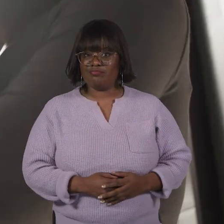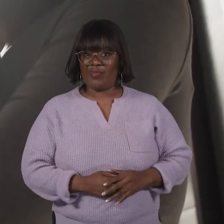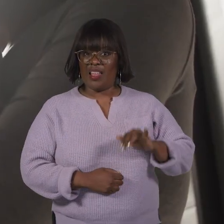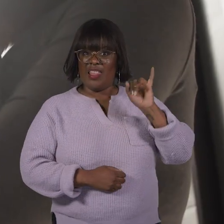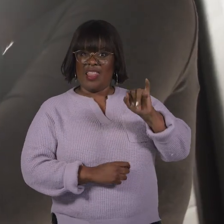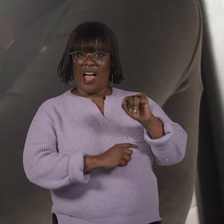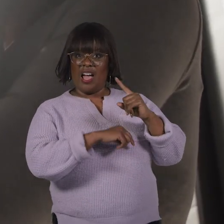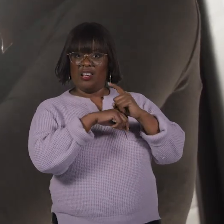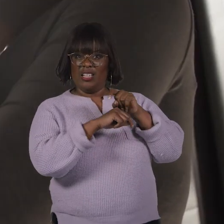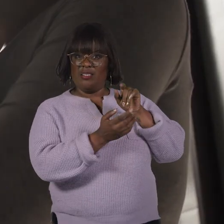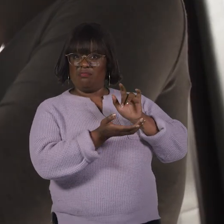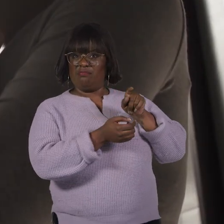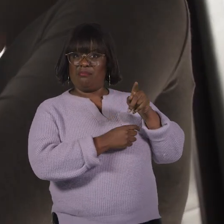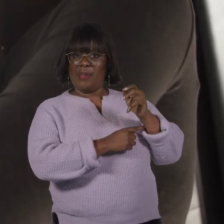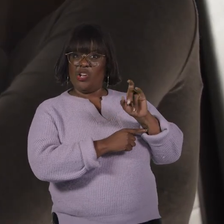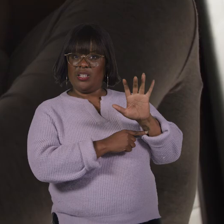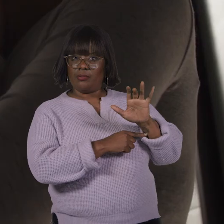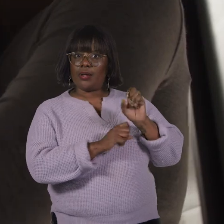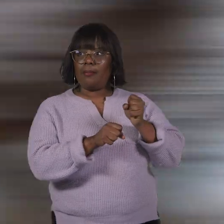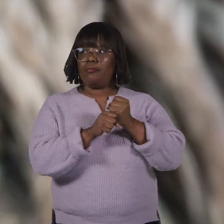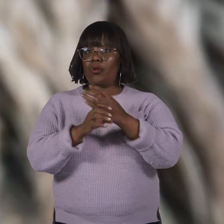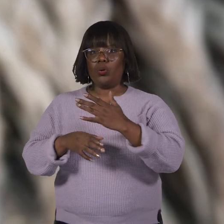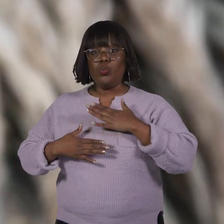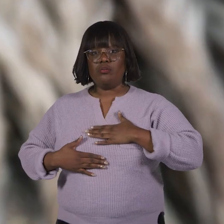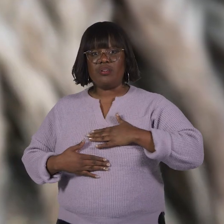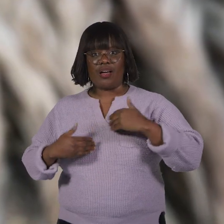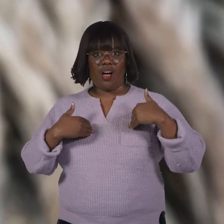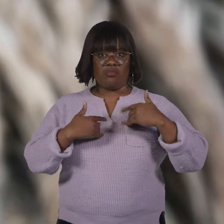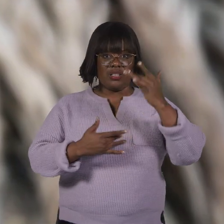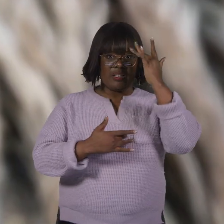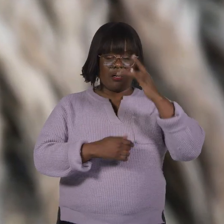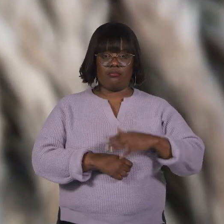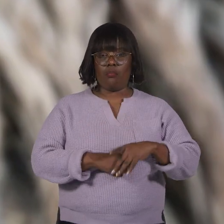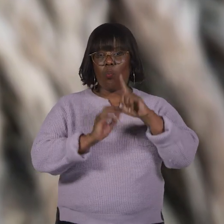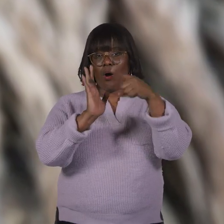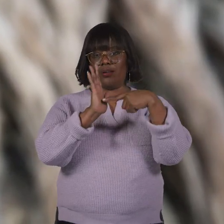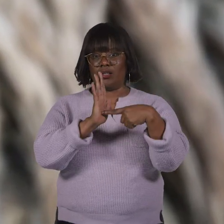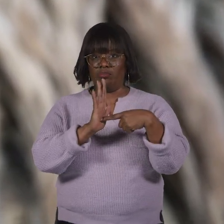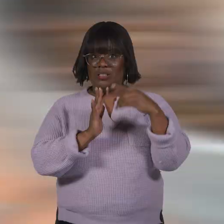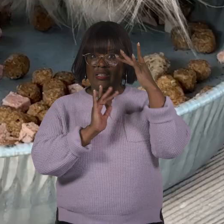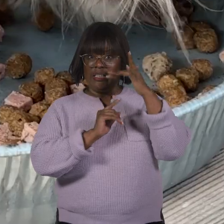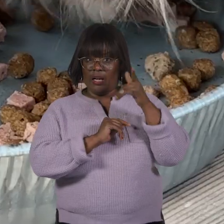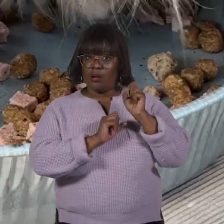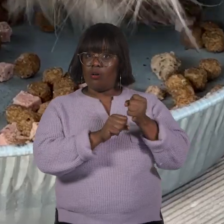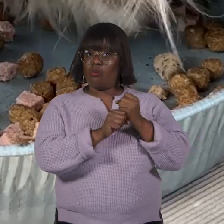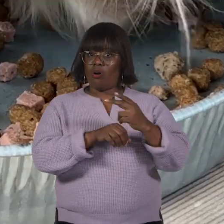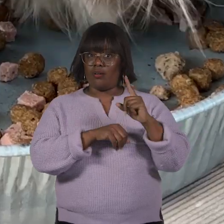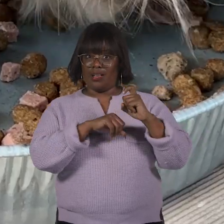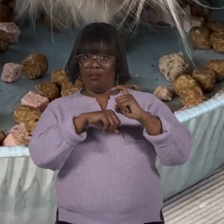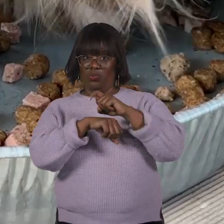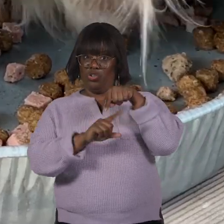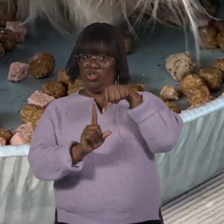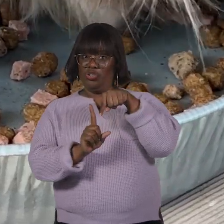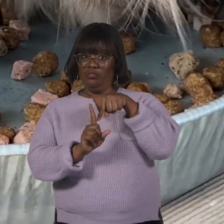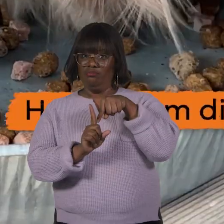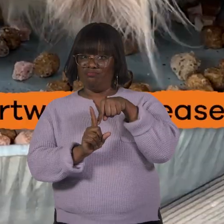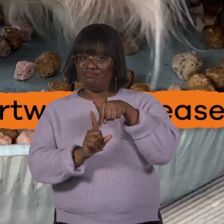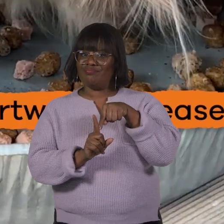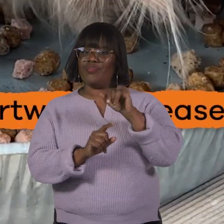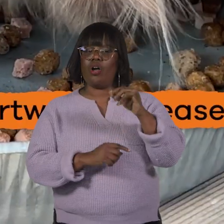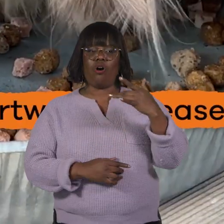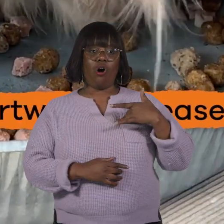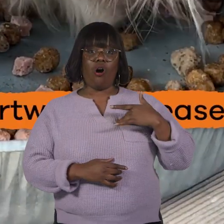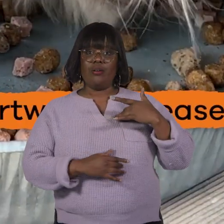Parasitic nematodes can make humans and animals sick. One example of a sickness caused by nematodes